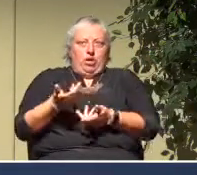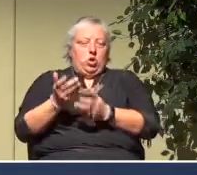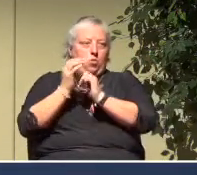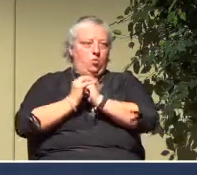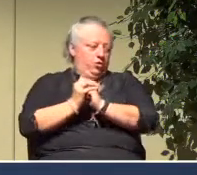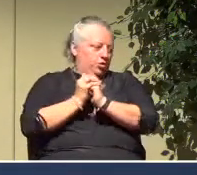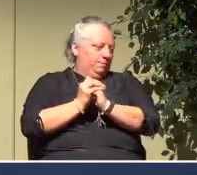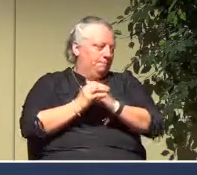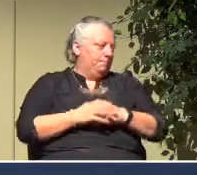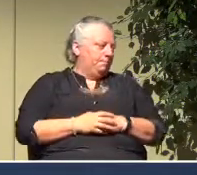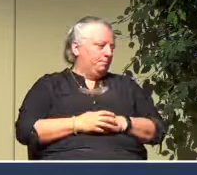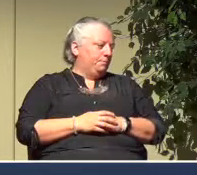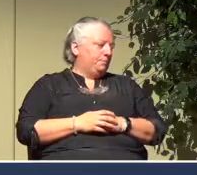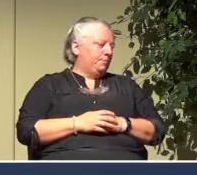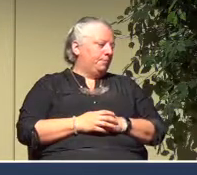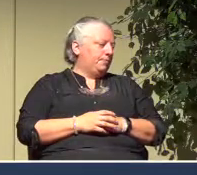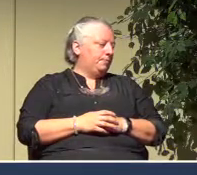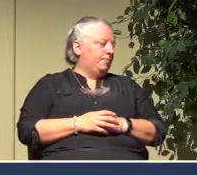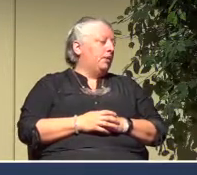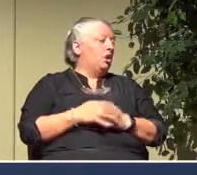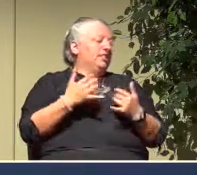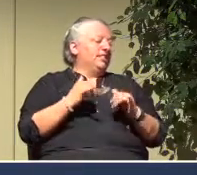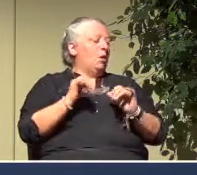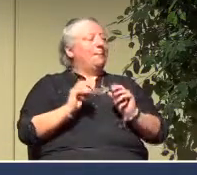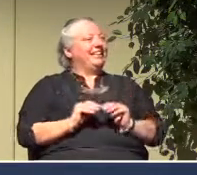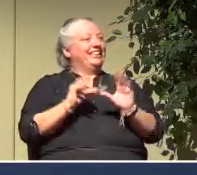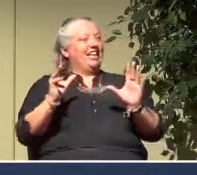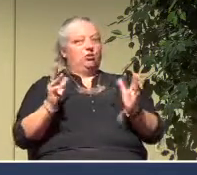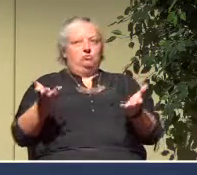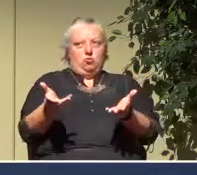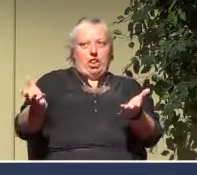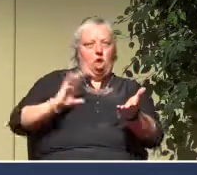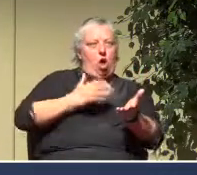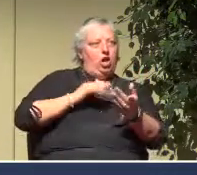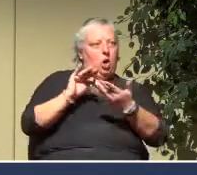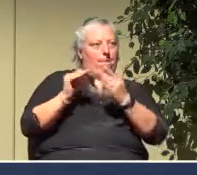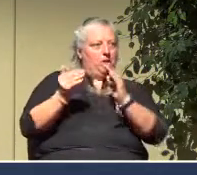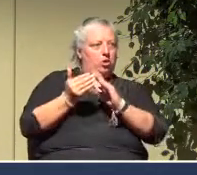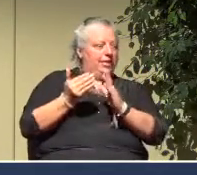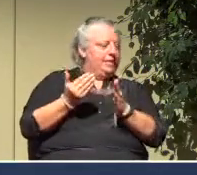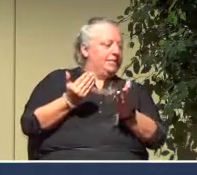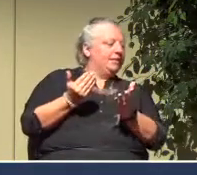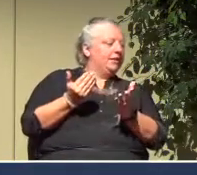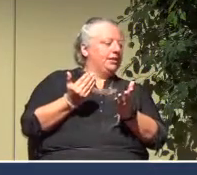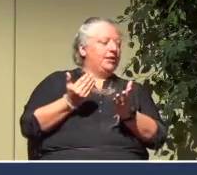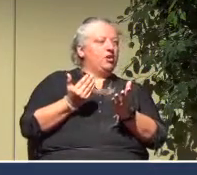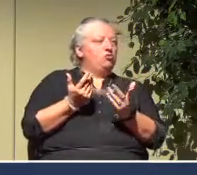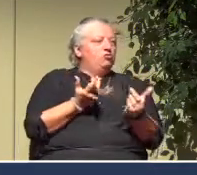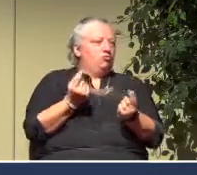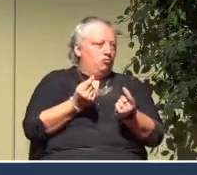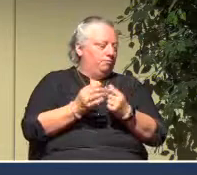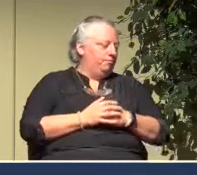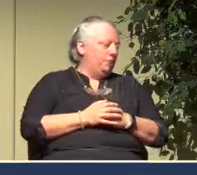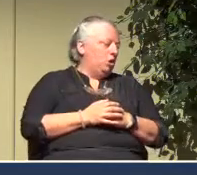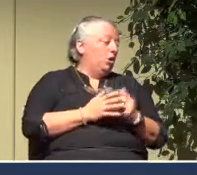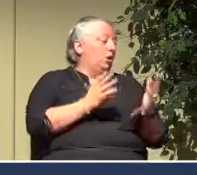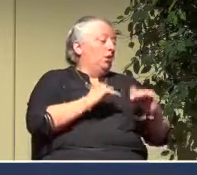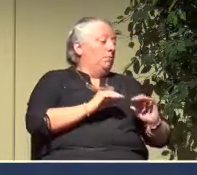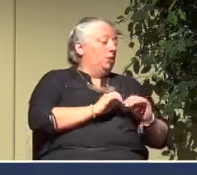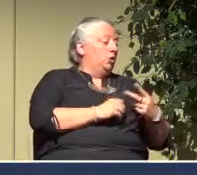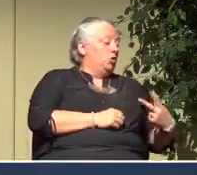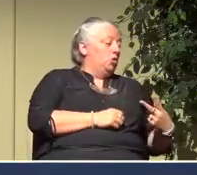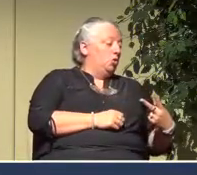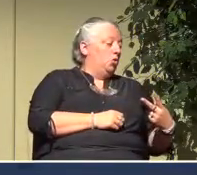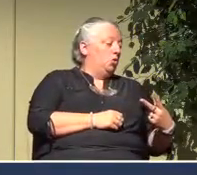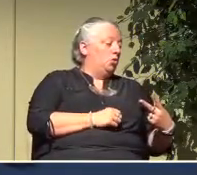Two, work with worship teams so that they share a common understanding of congregational worship and are on